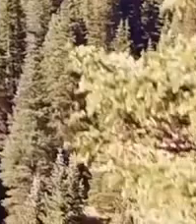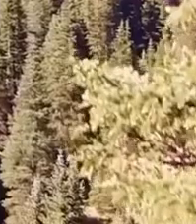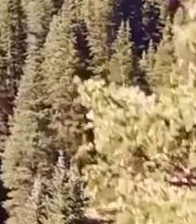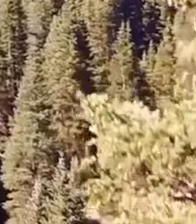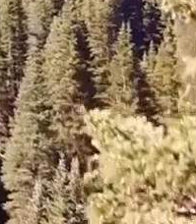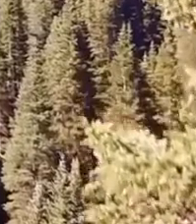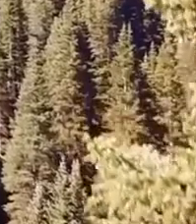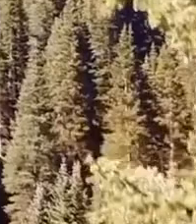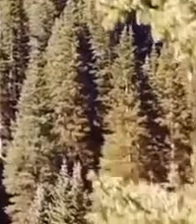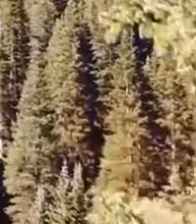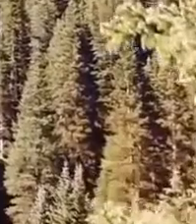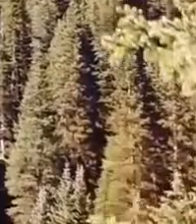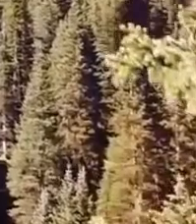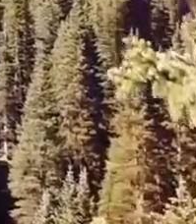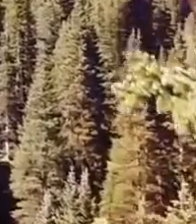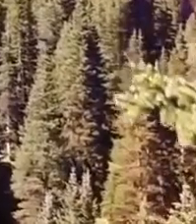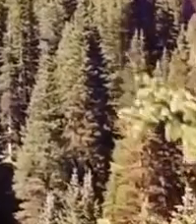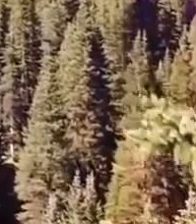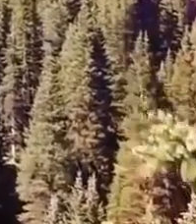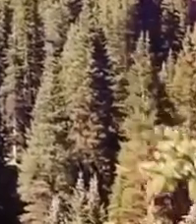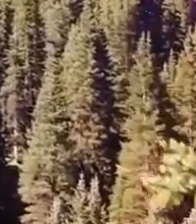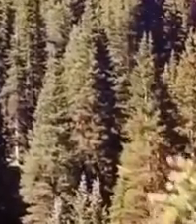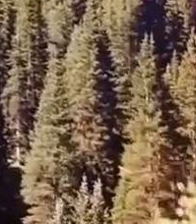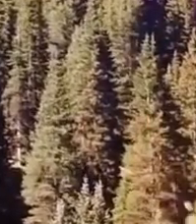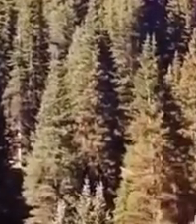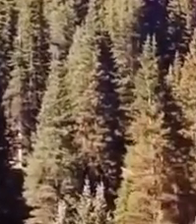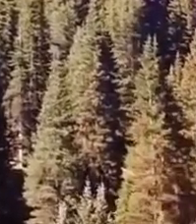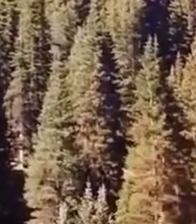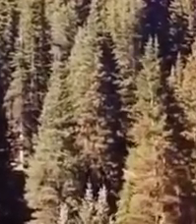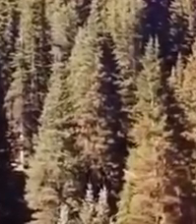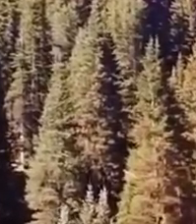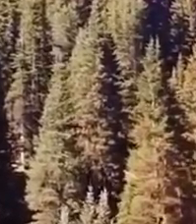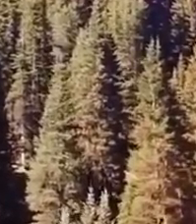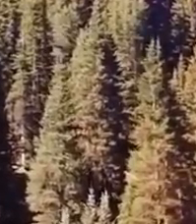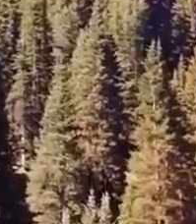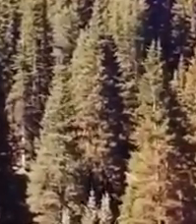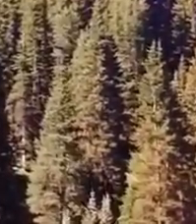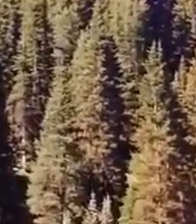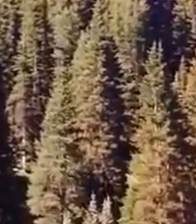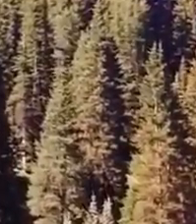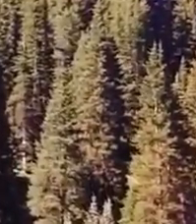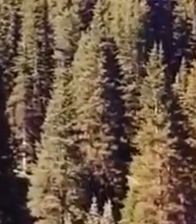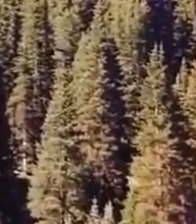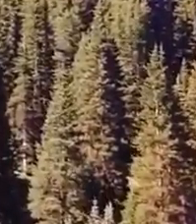The victorious will inherit soul